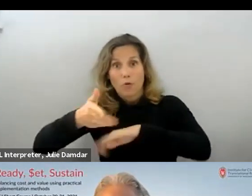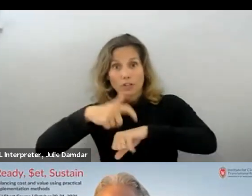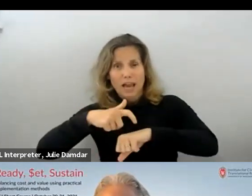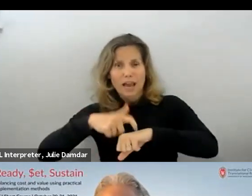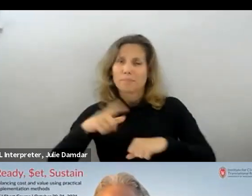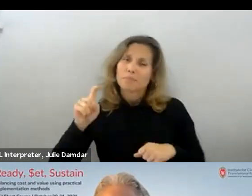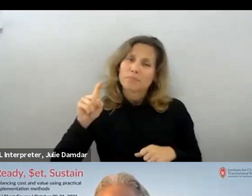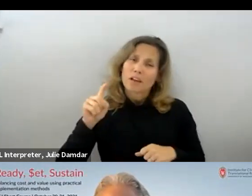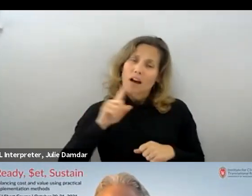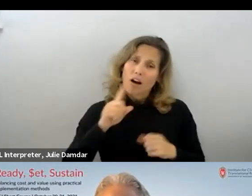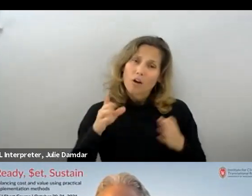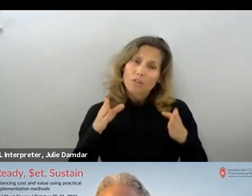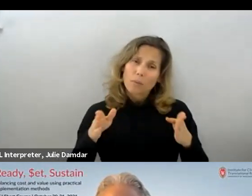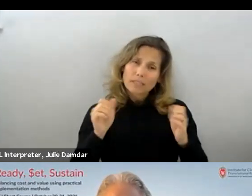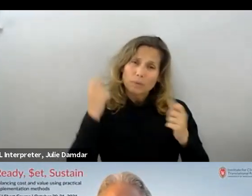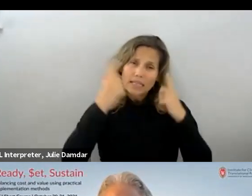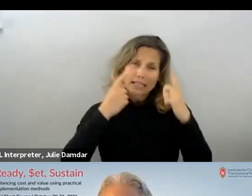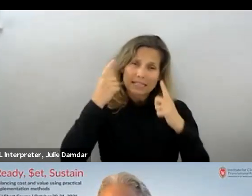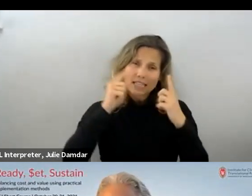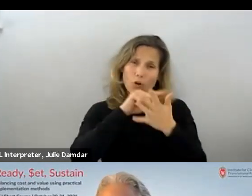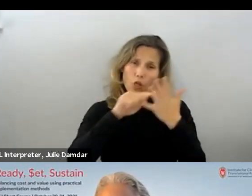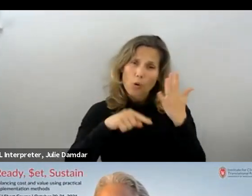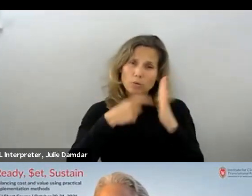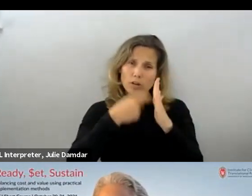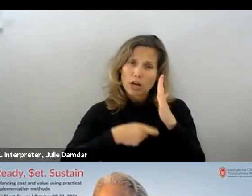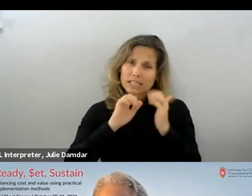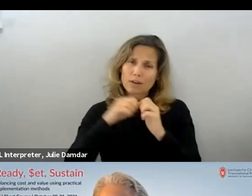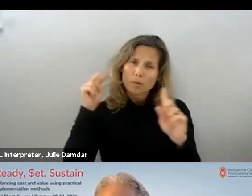we can account for those costs, or how do we think about those things?